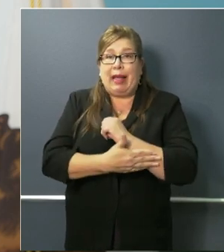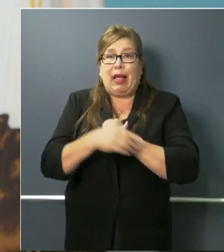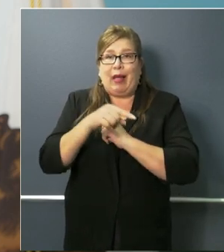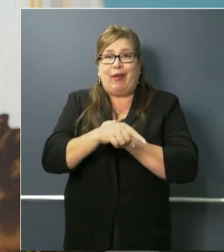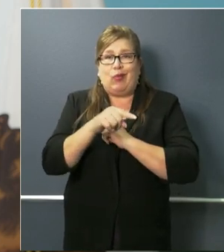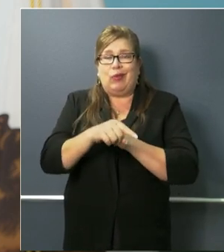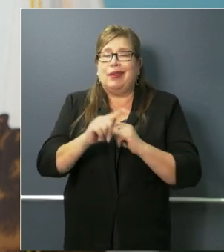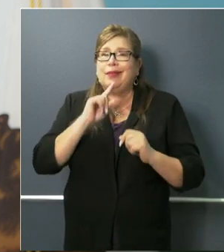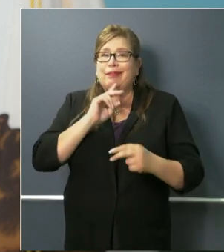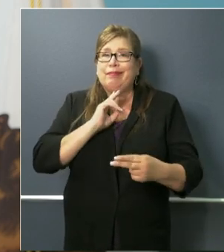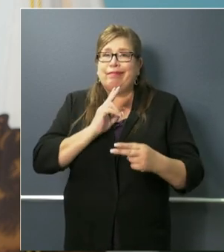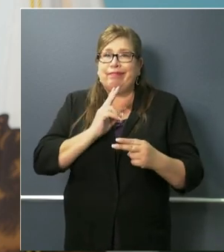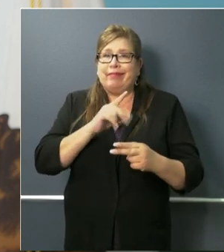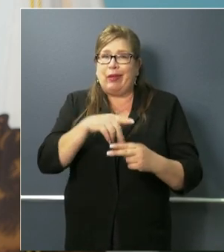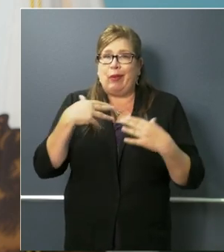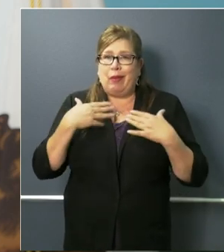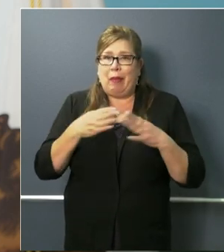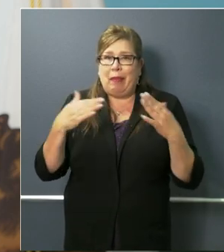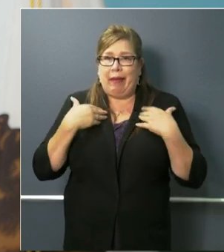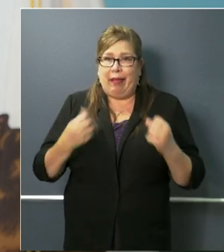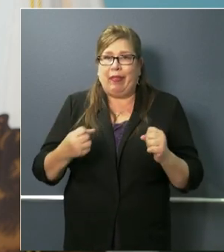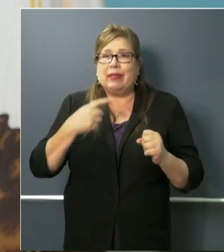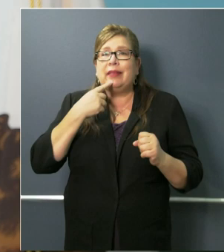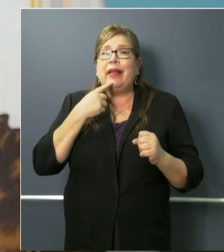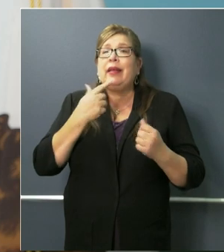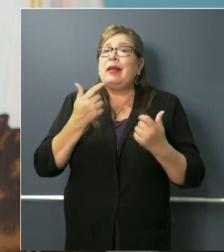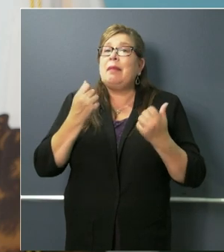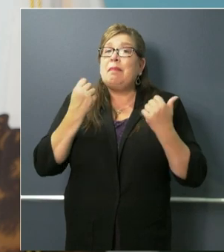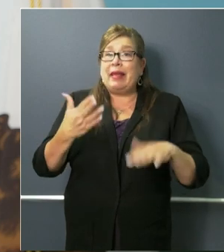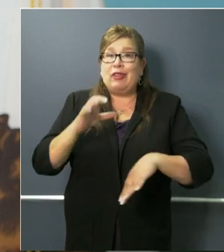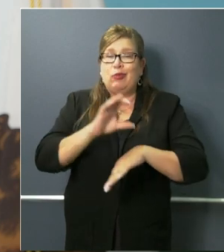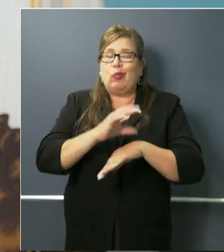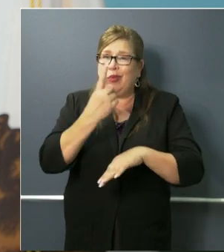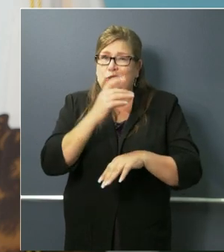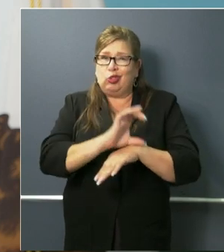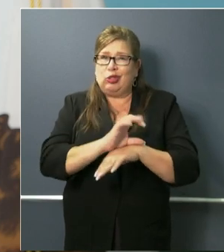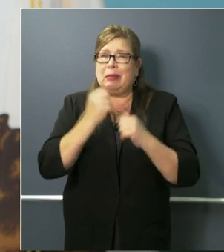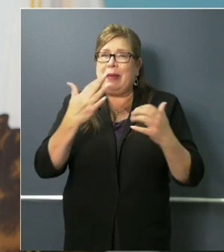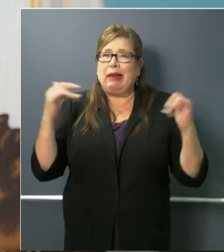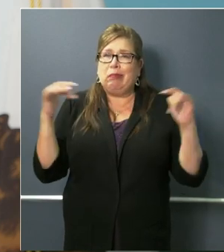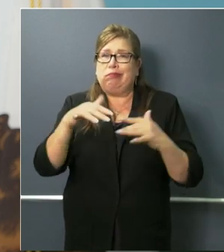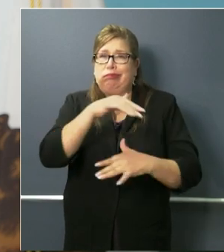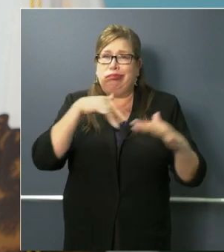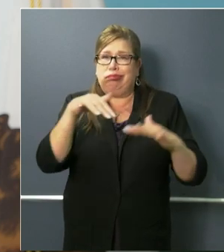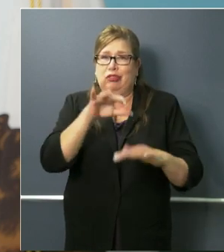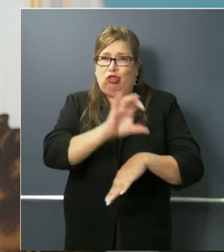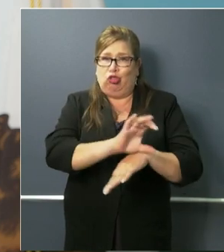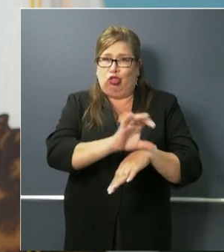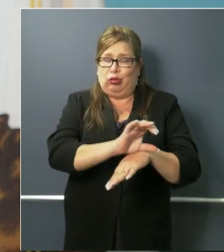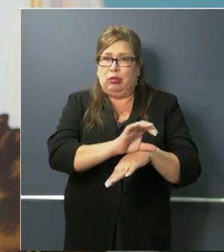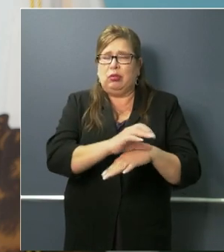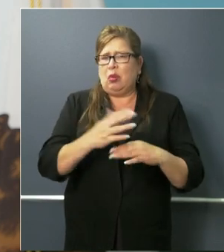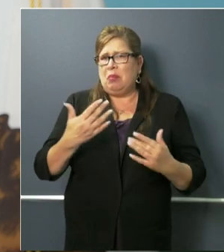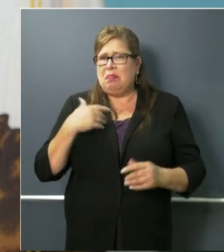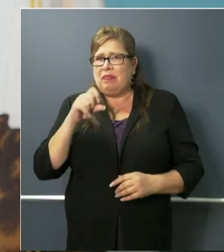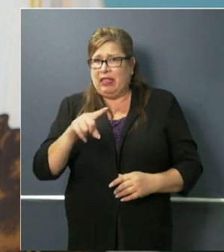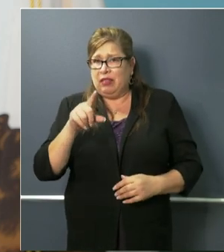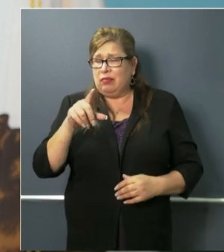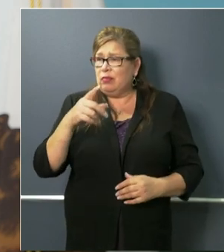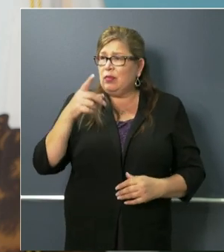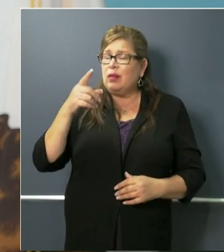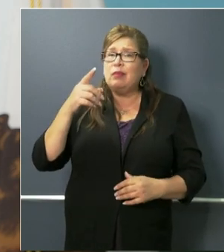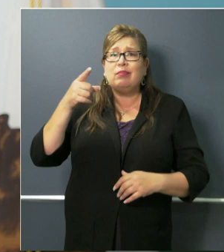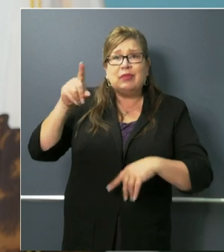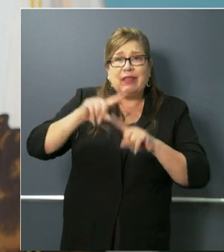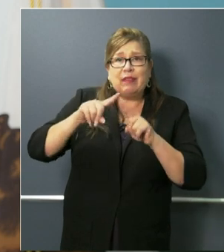what have been your communications with the faith community and are they heeding stay-at-home orders i mean broadly and that specific